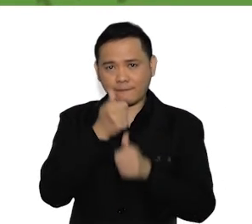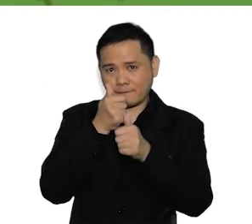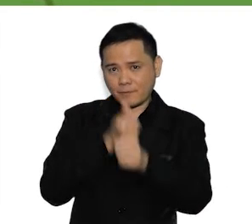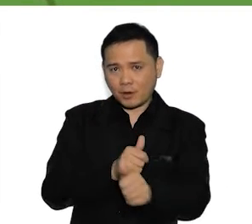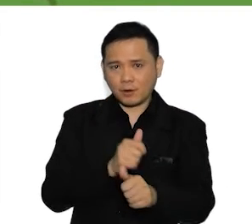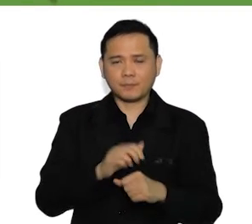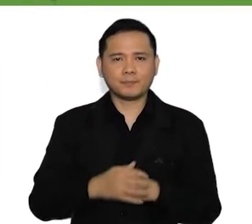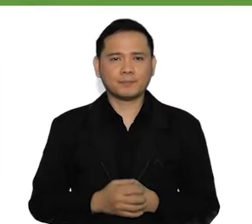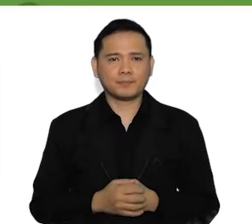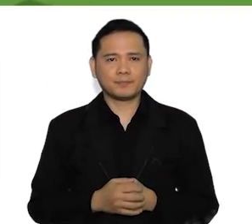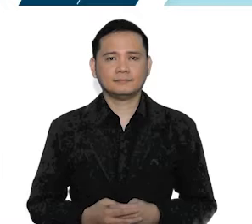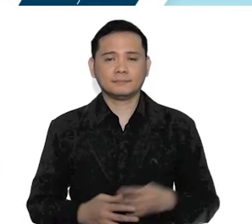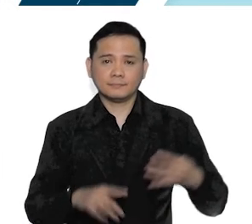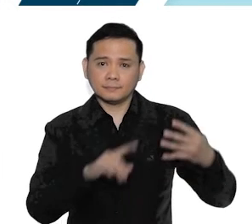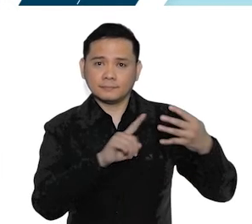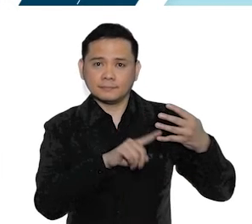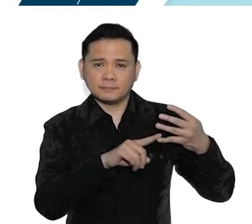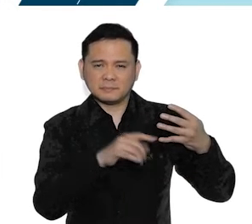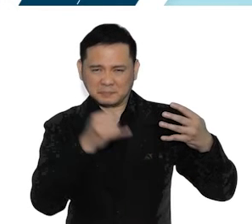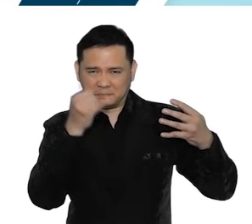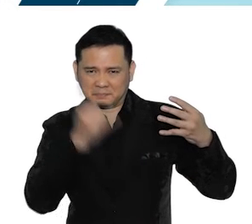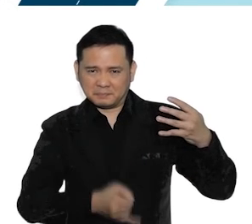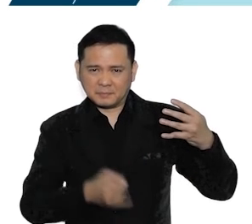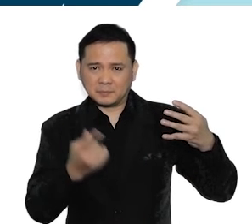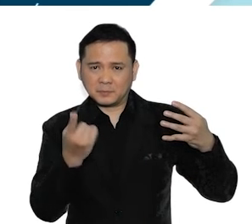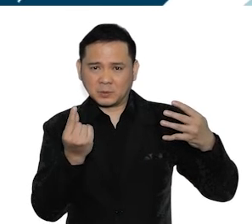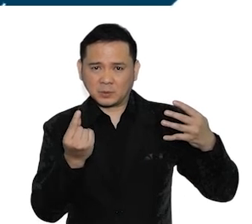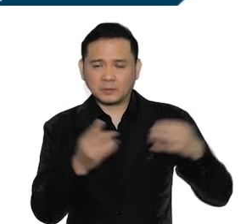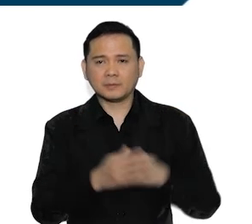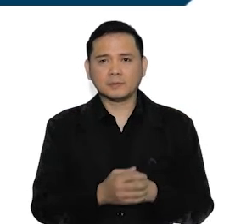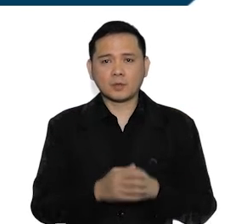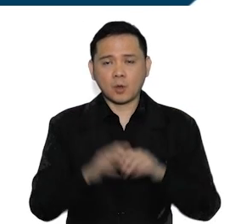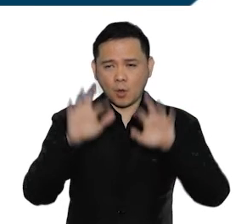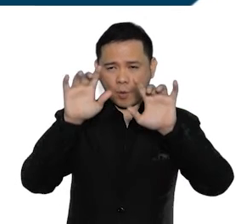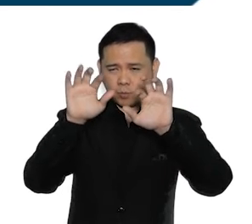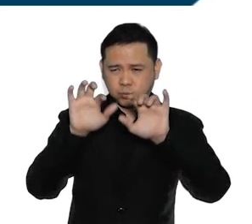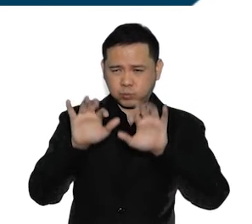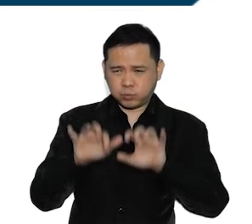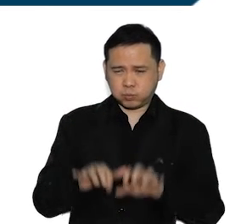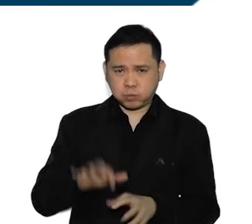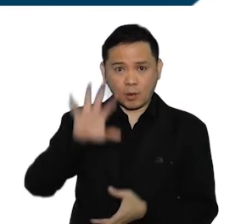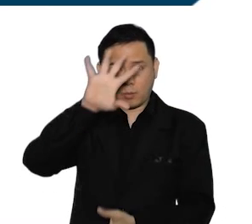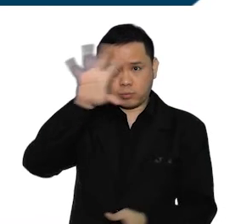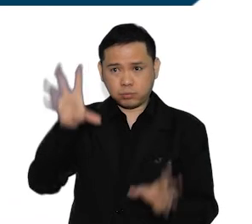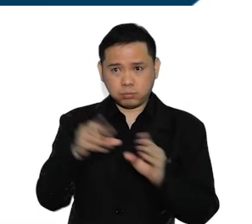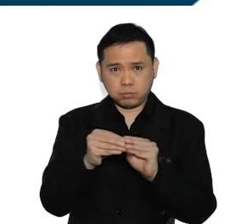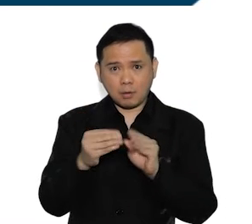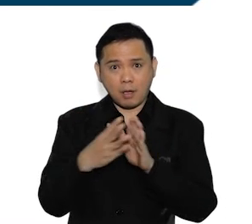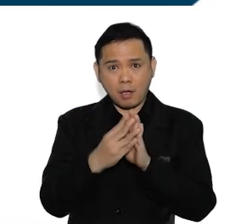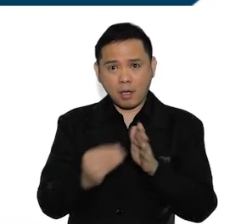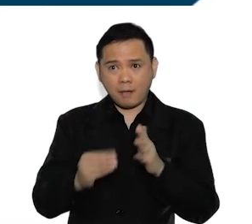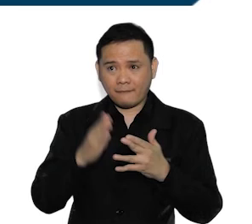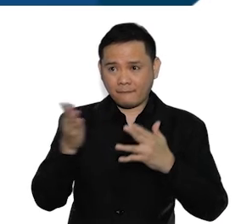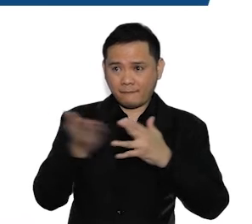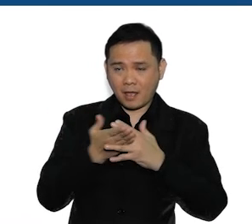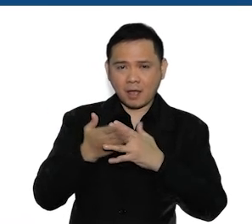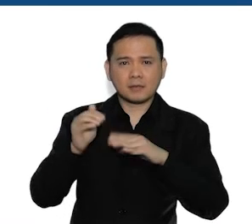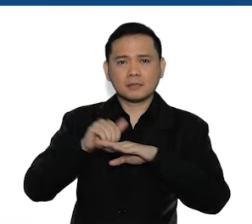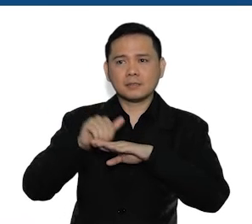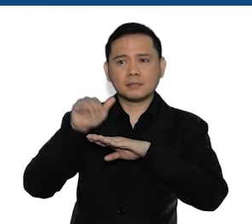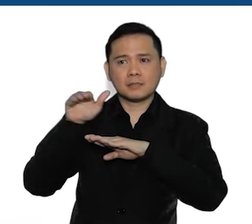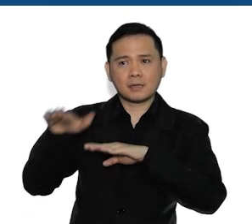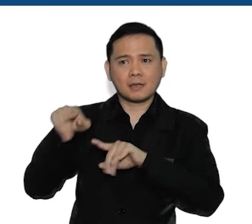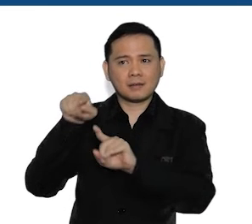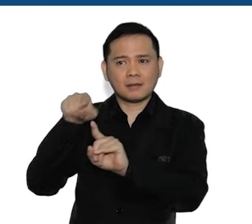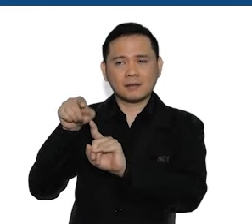AIP. For the last stage, transmit a soft copy of the spreadsheet format of all of these